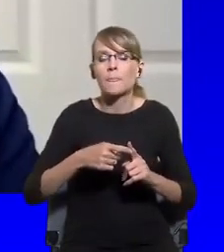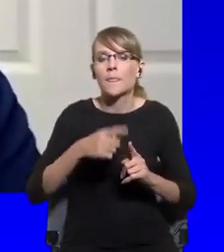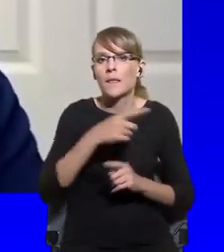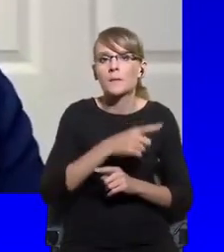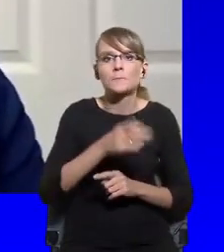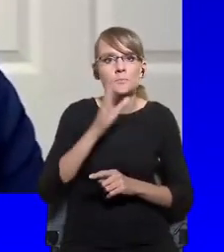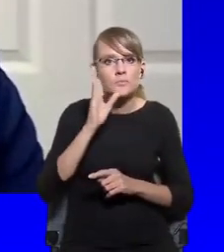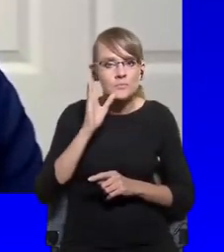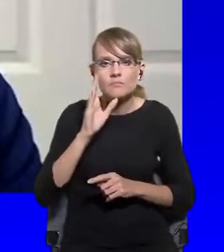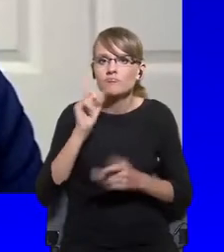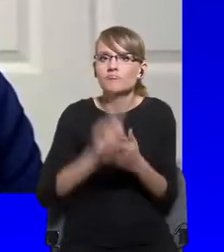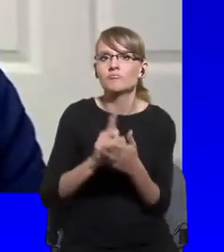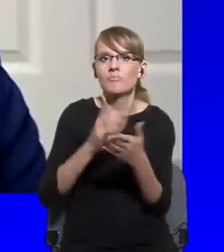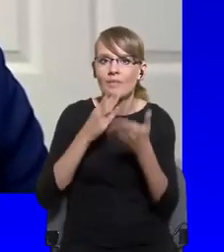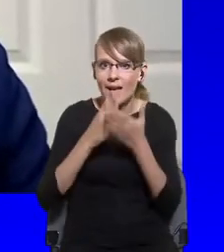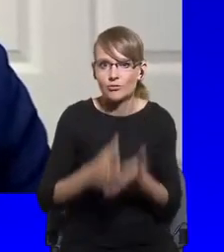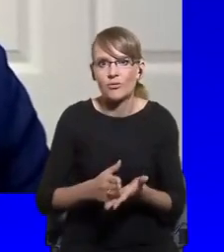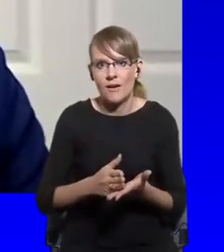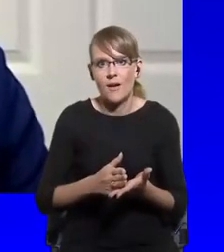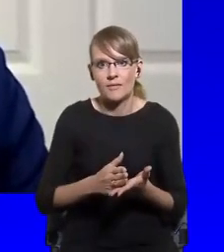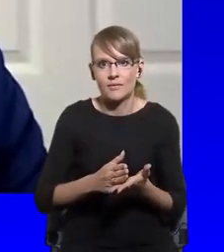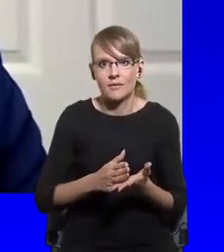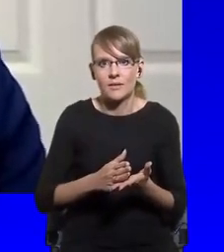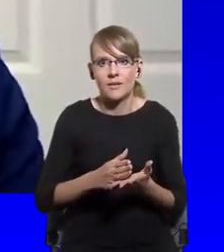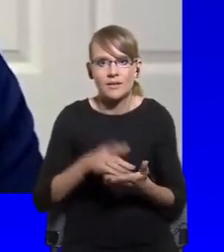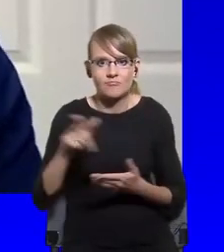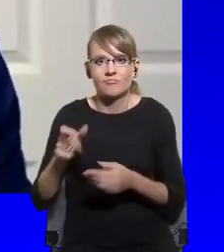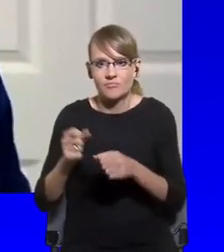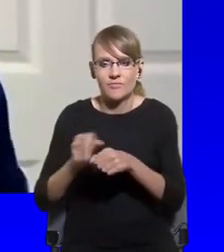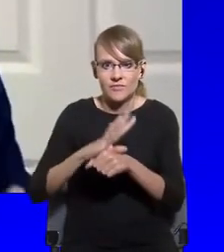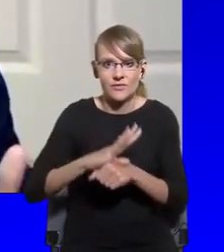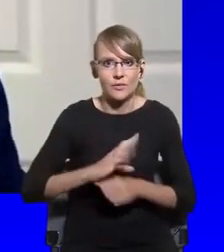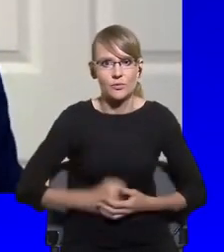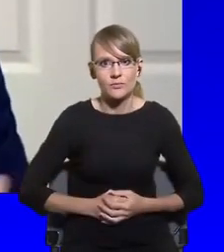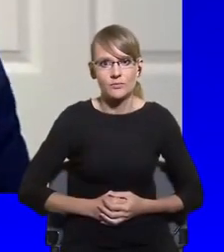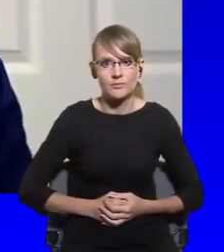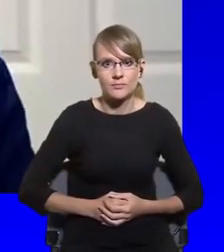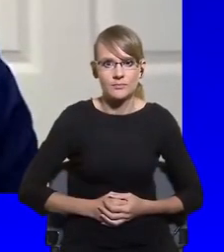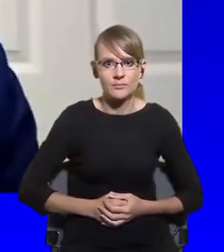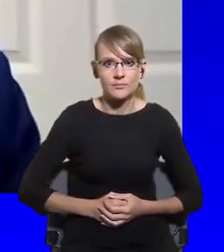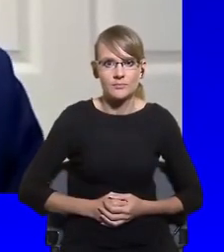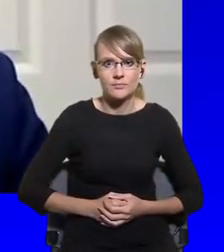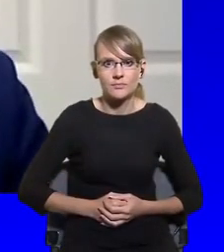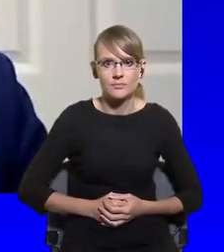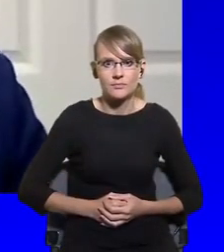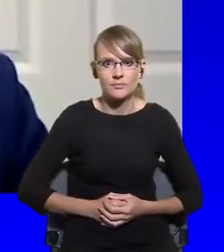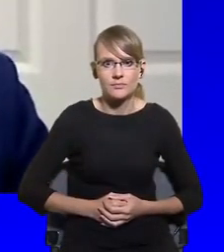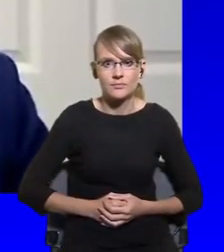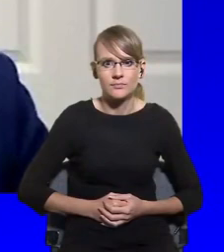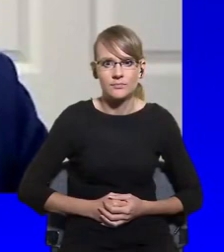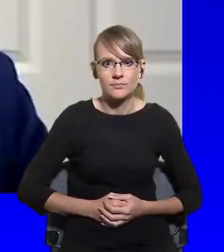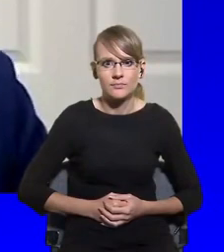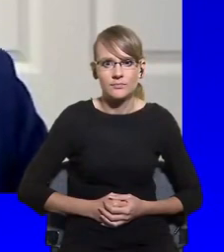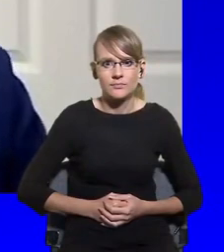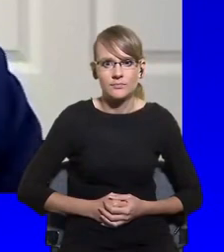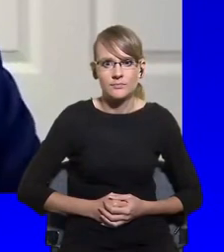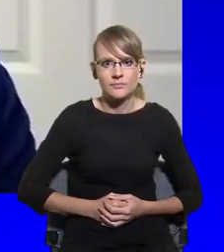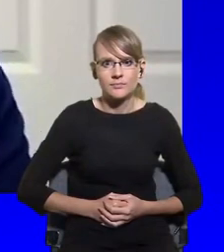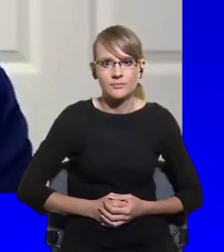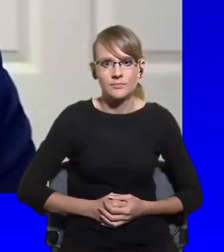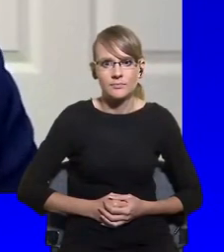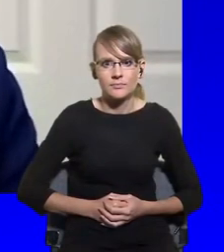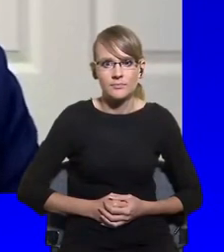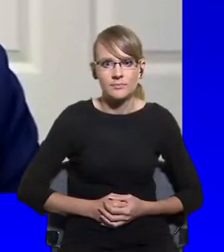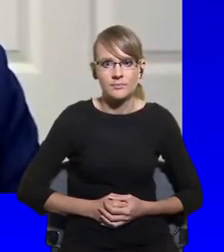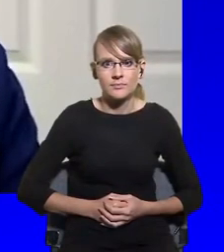premature to suggest that in Italy, least, or in Germany, we see the end of populism. I think it